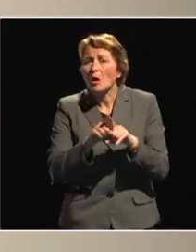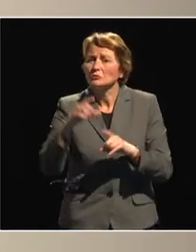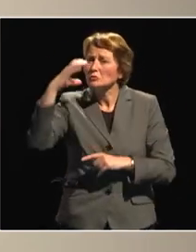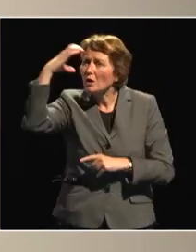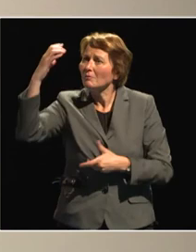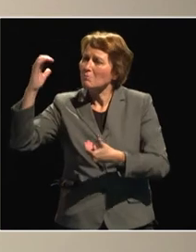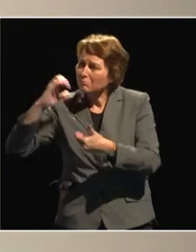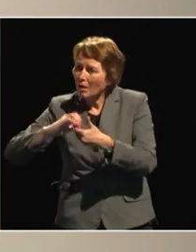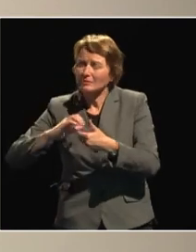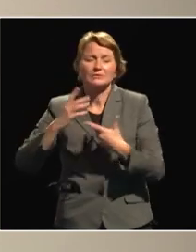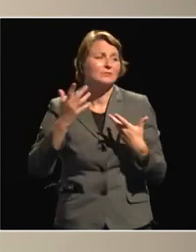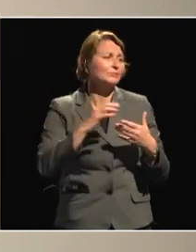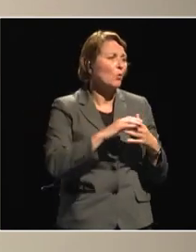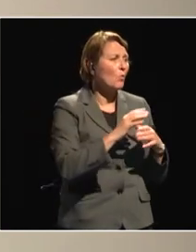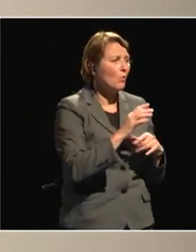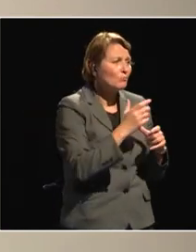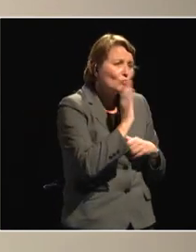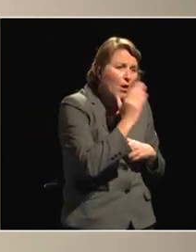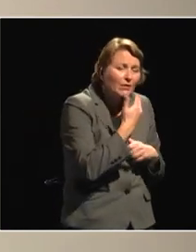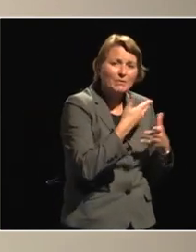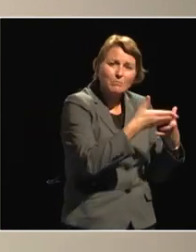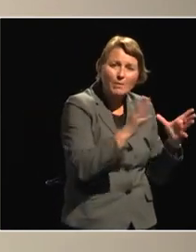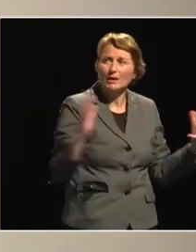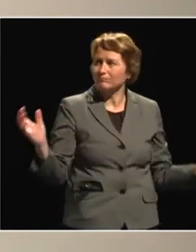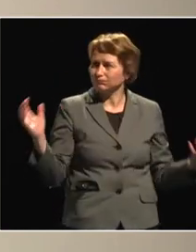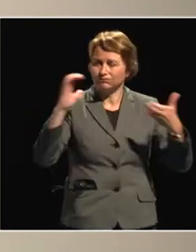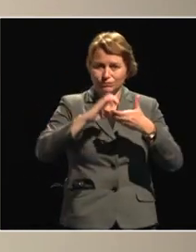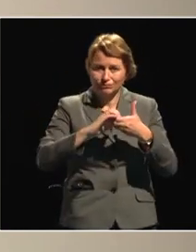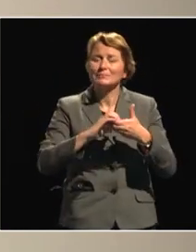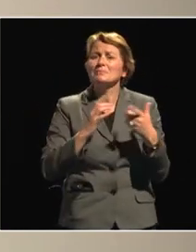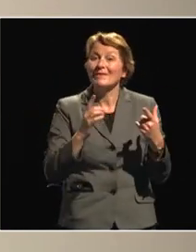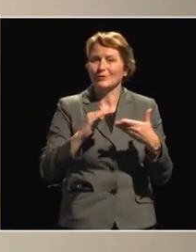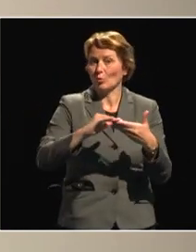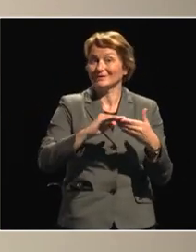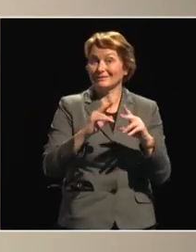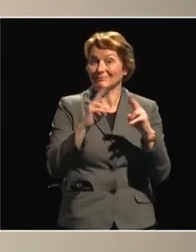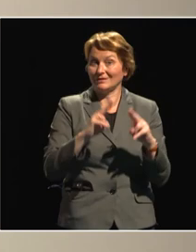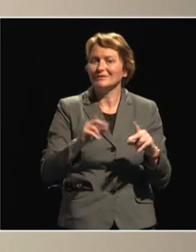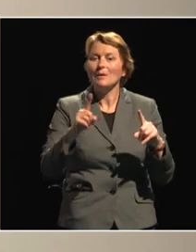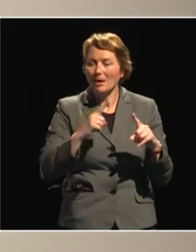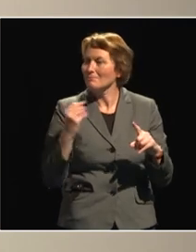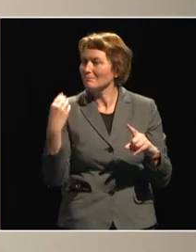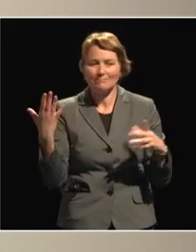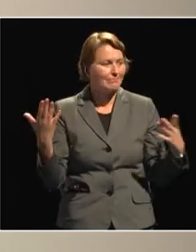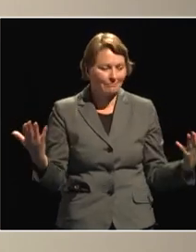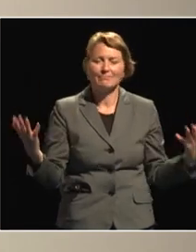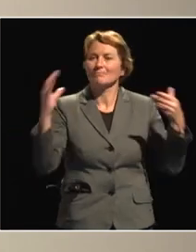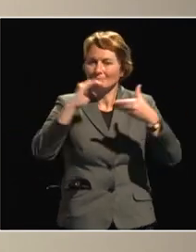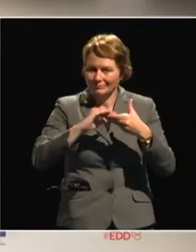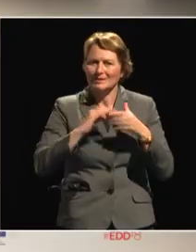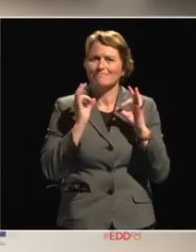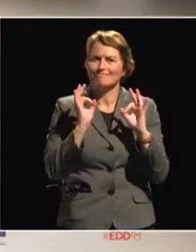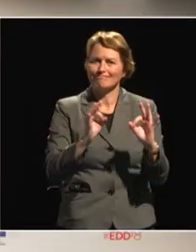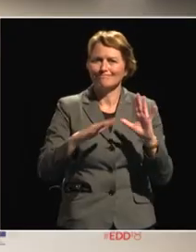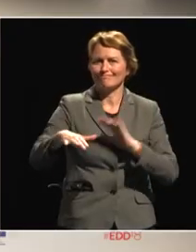private sector and with international organizations are essential to help ensure the right business and regulatory conditions